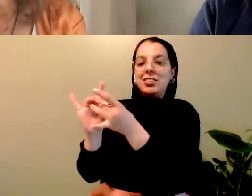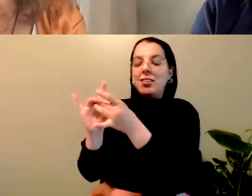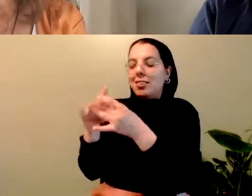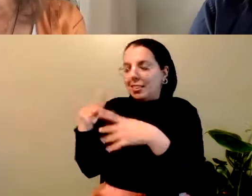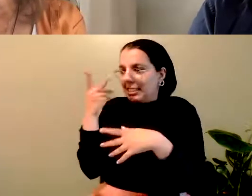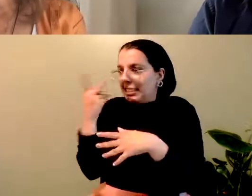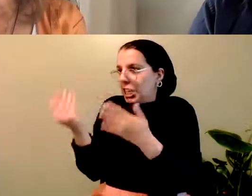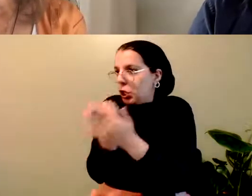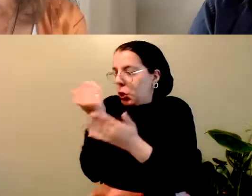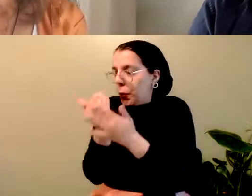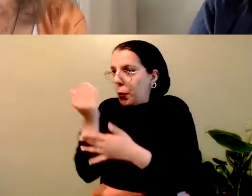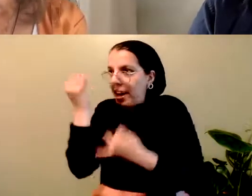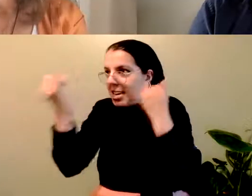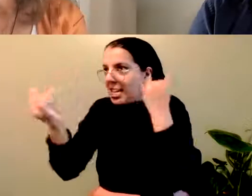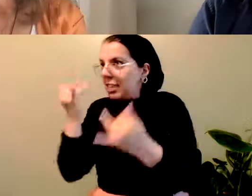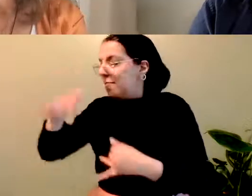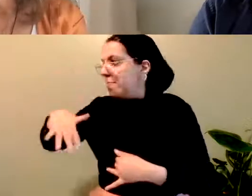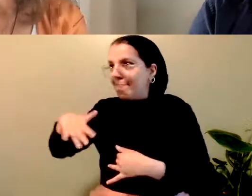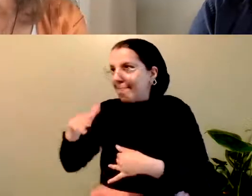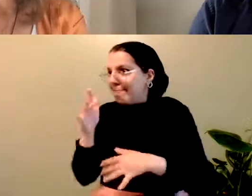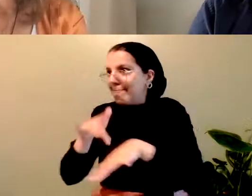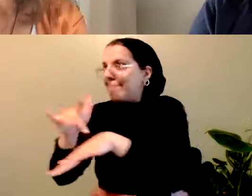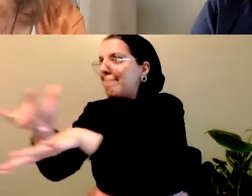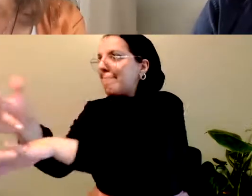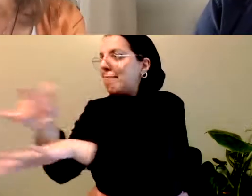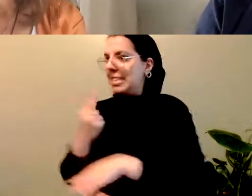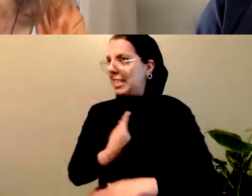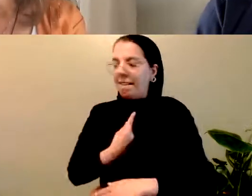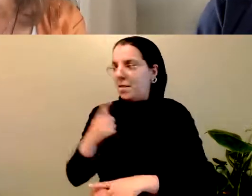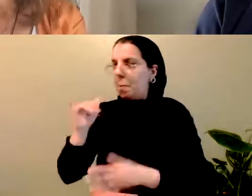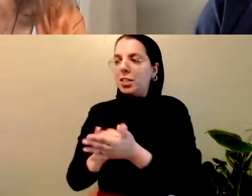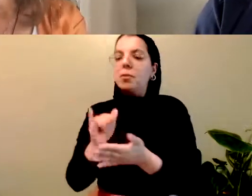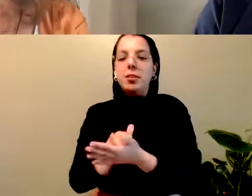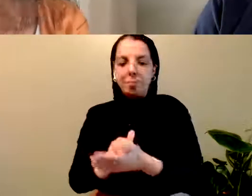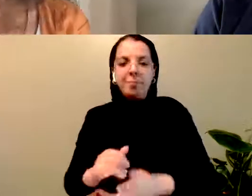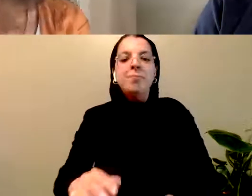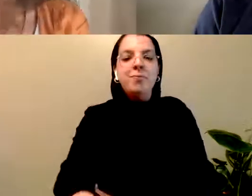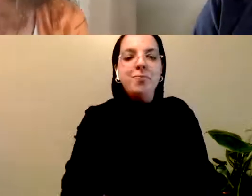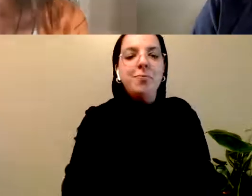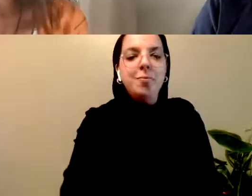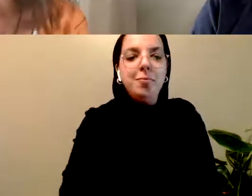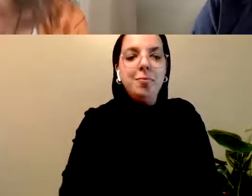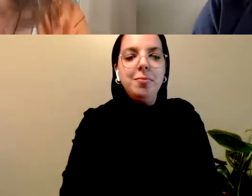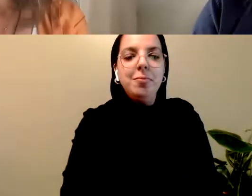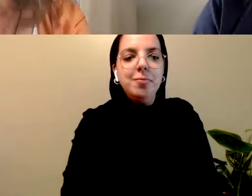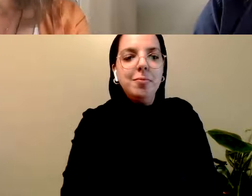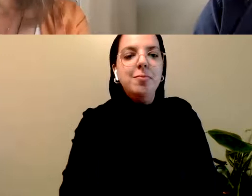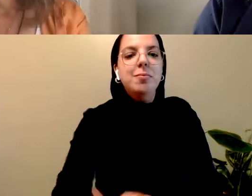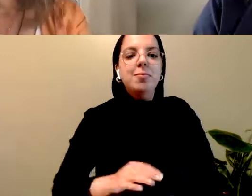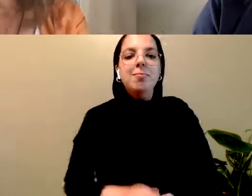paths they never would have been capable of on their own. We come to the theatre to breathe